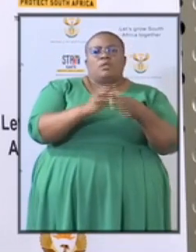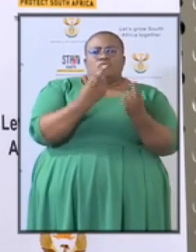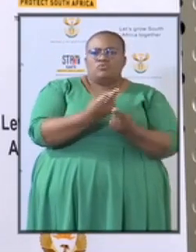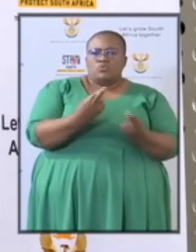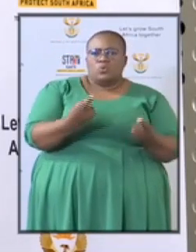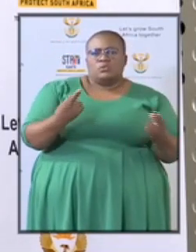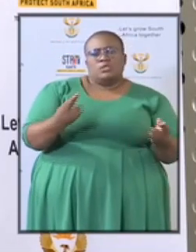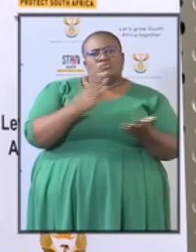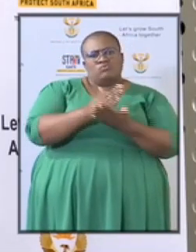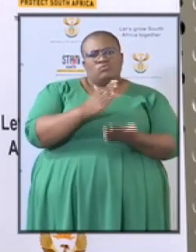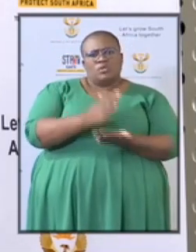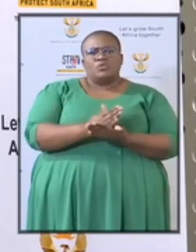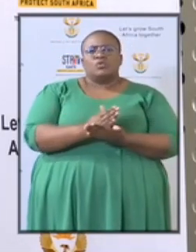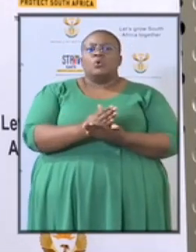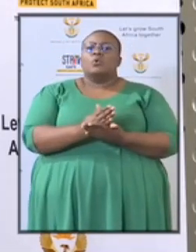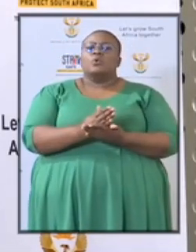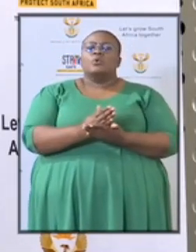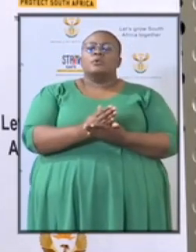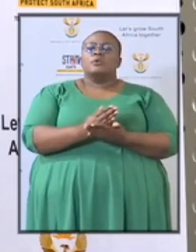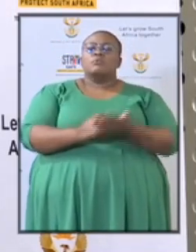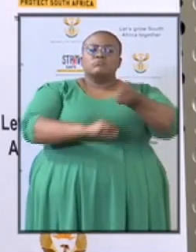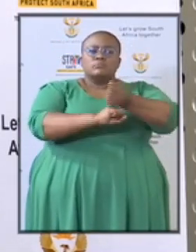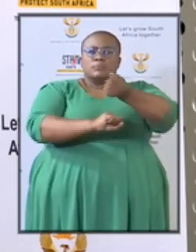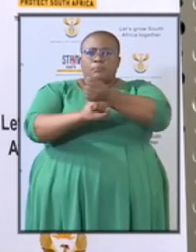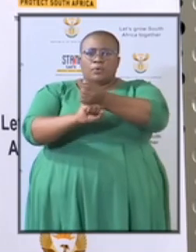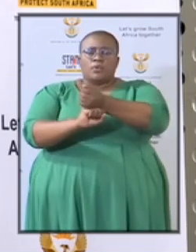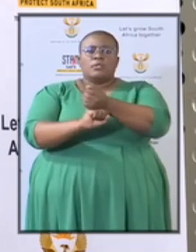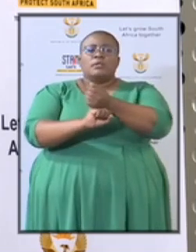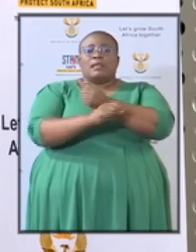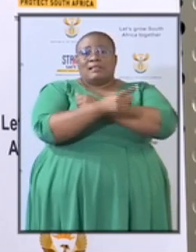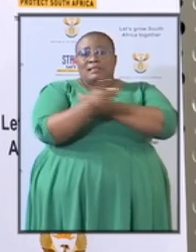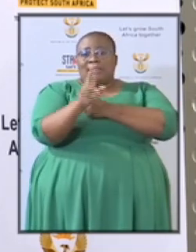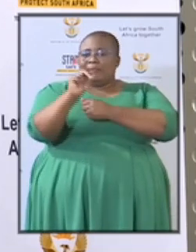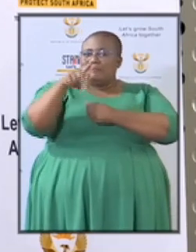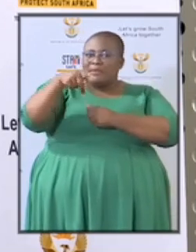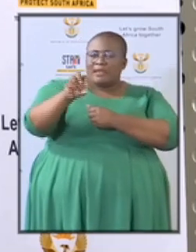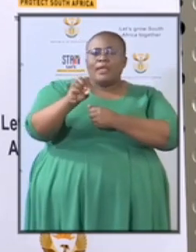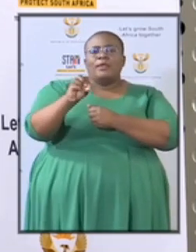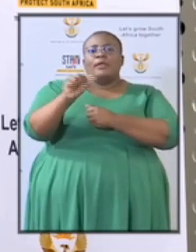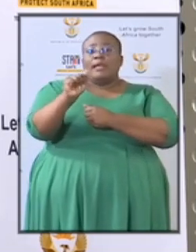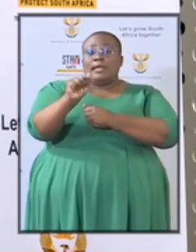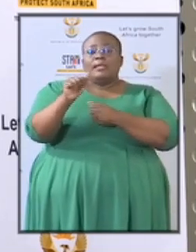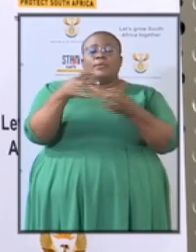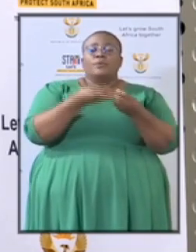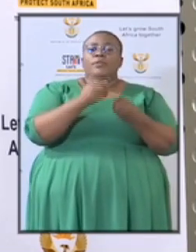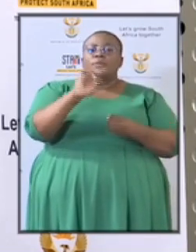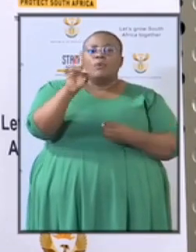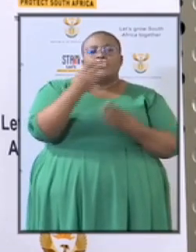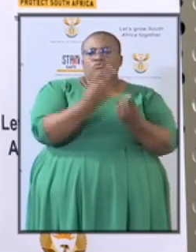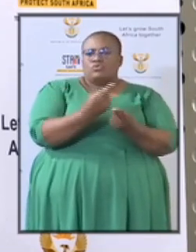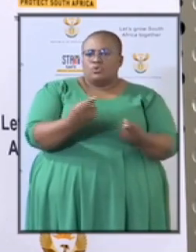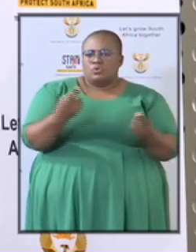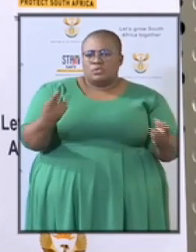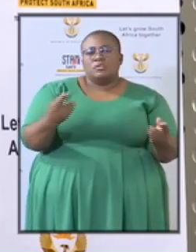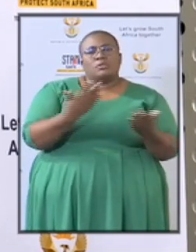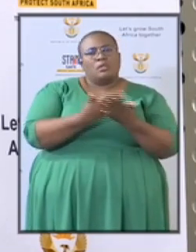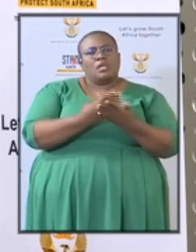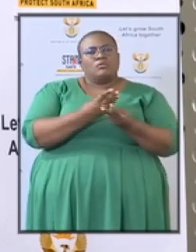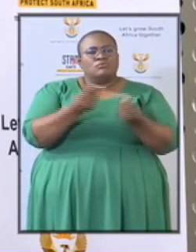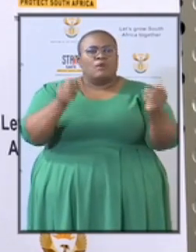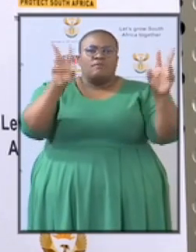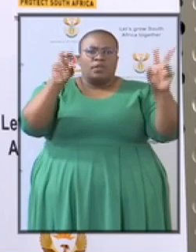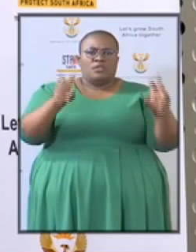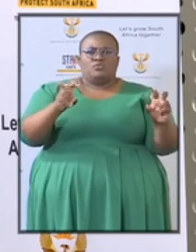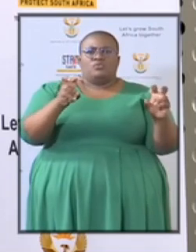to have resources that will enable them to respond to the challenges of corruption and crime that is facing our country